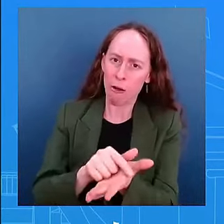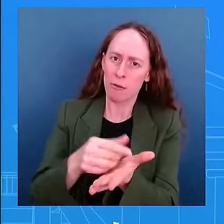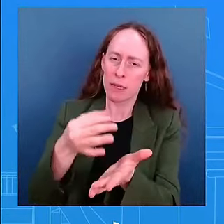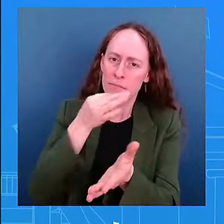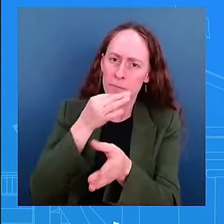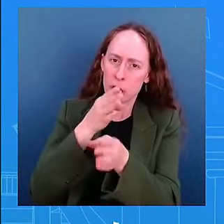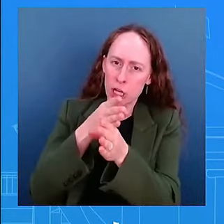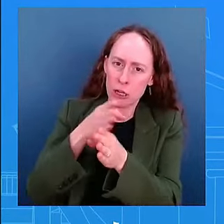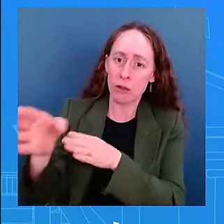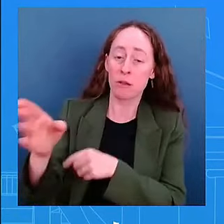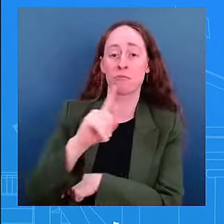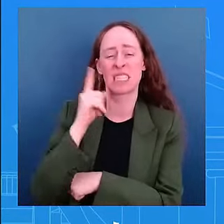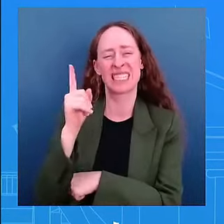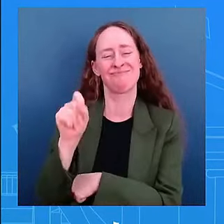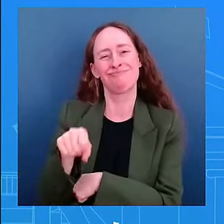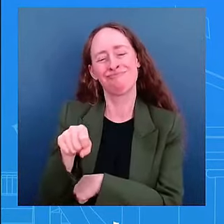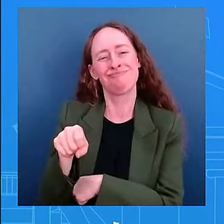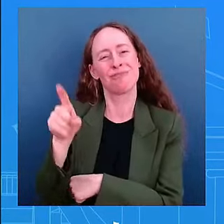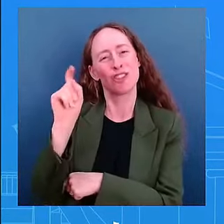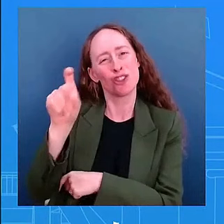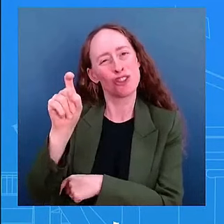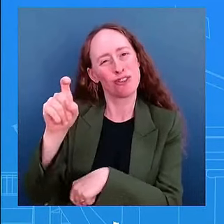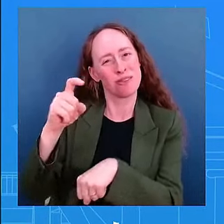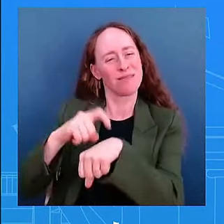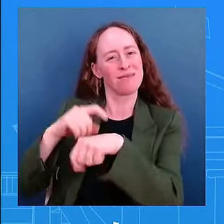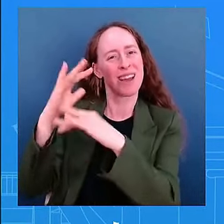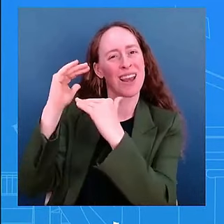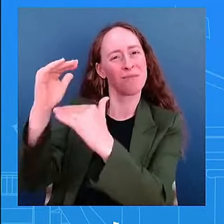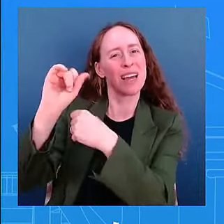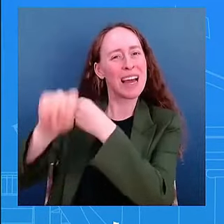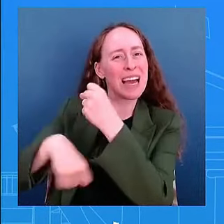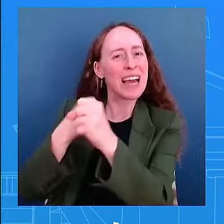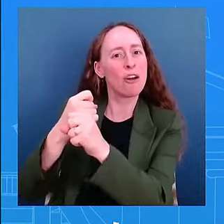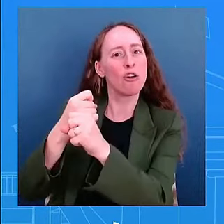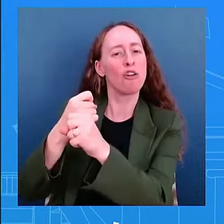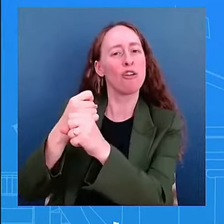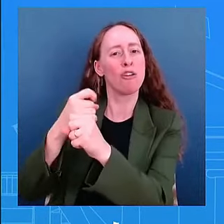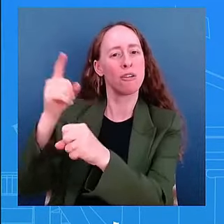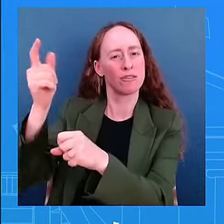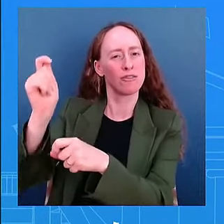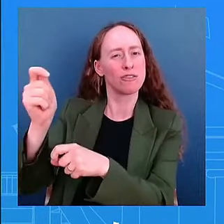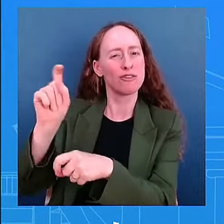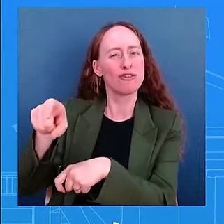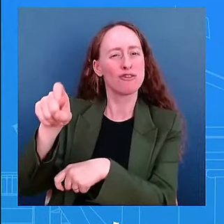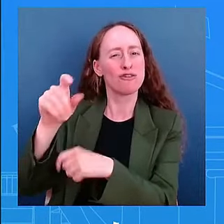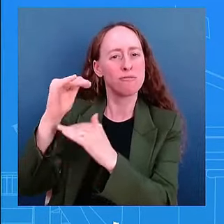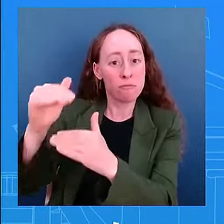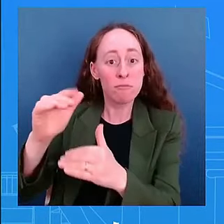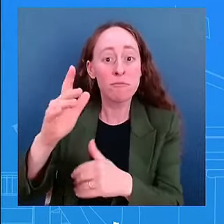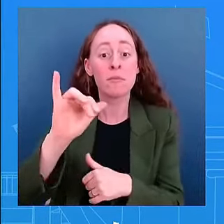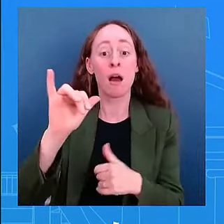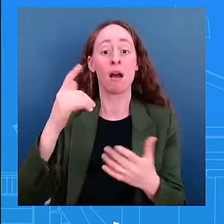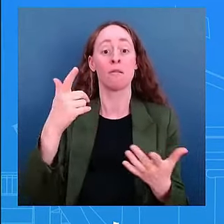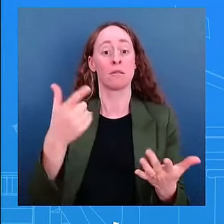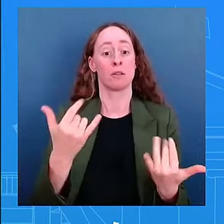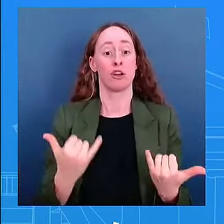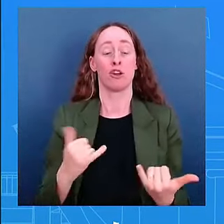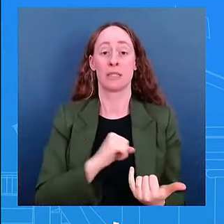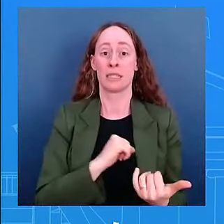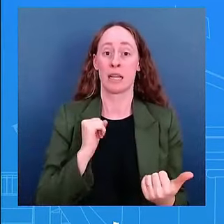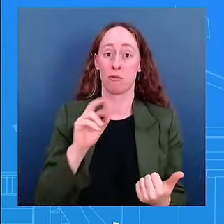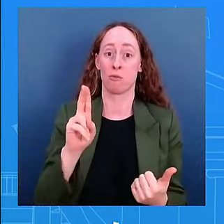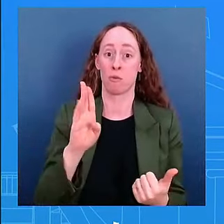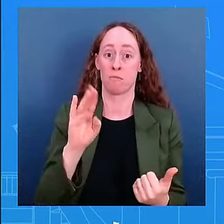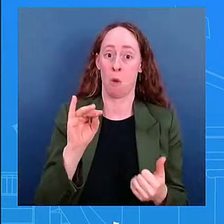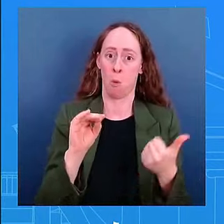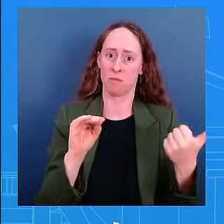rubio who i also mentioned who's a obviously a current senator in the u.s senate supports term limits so there are ways that we